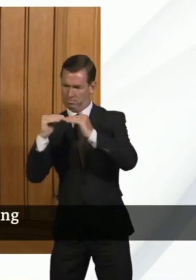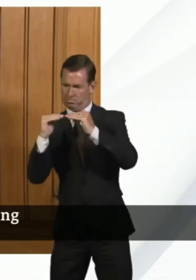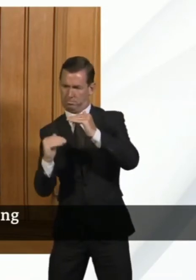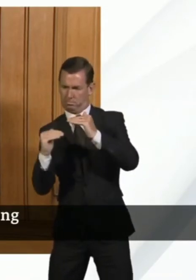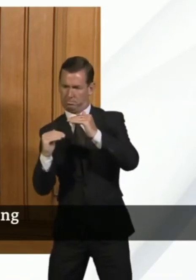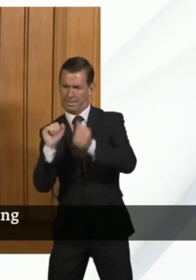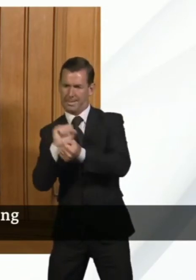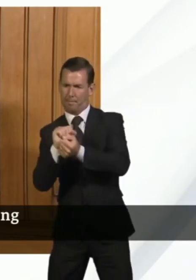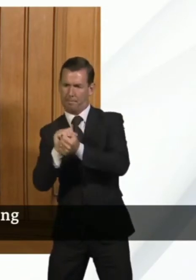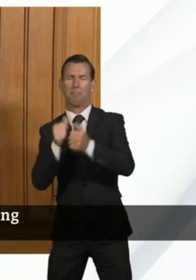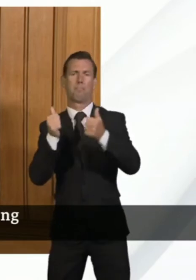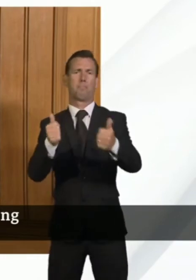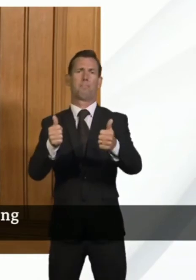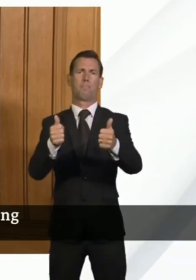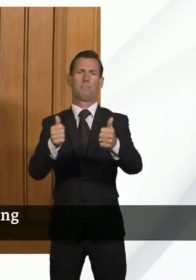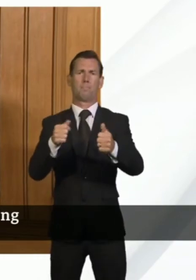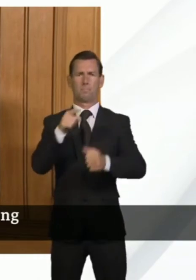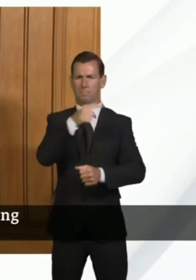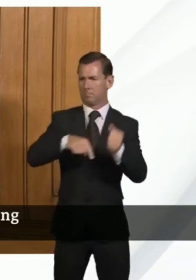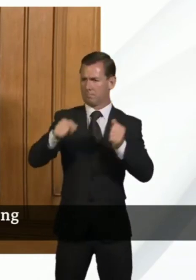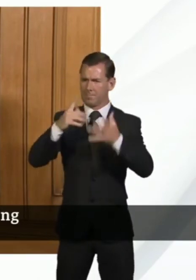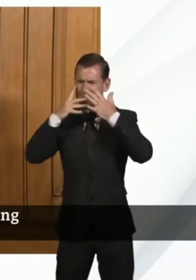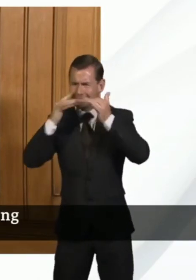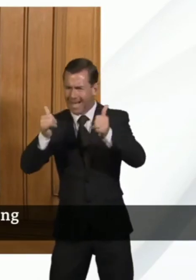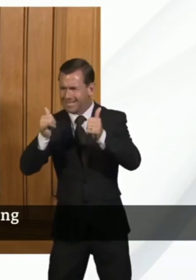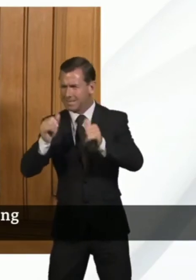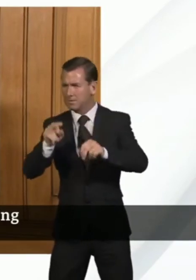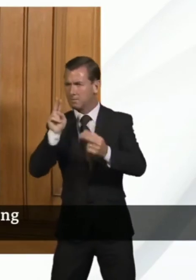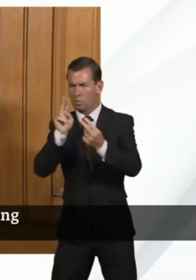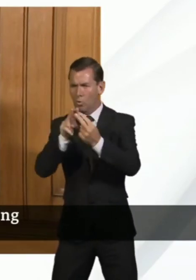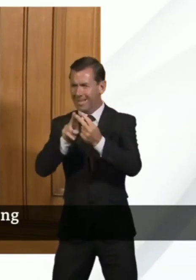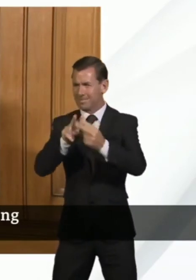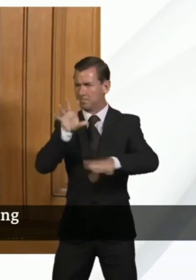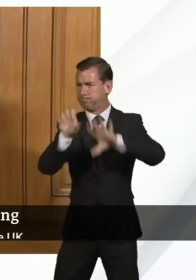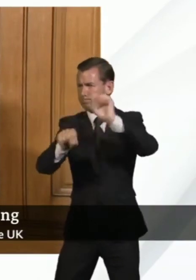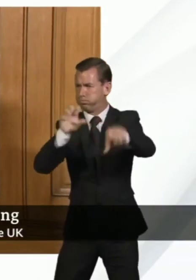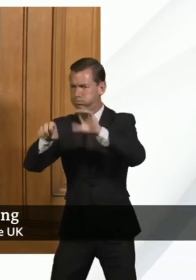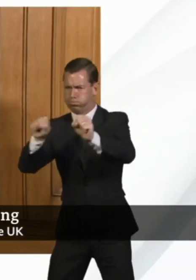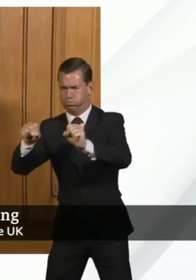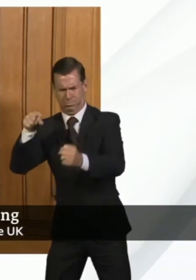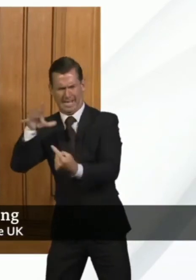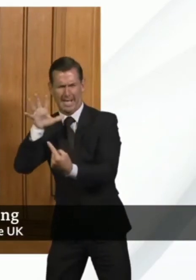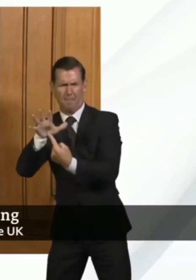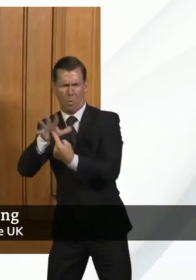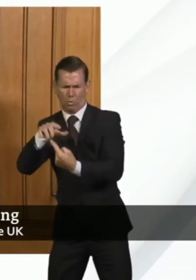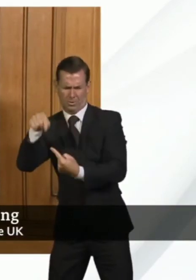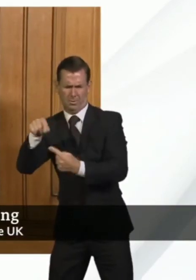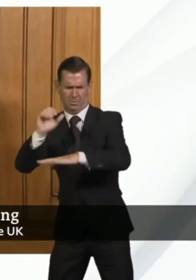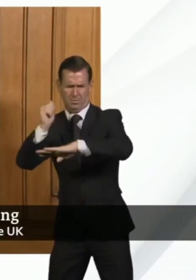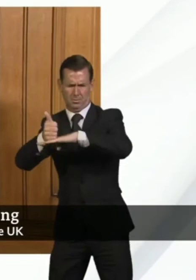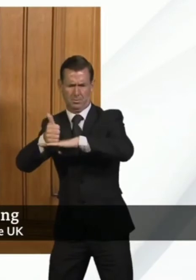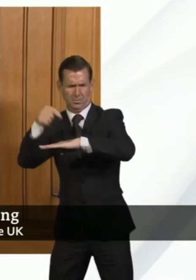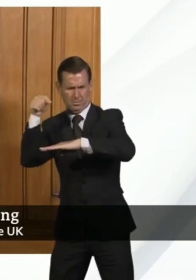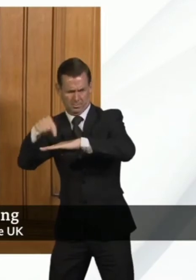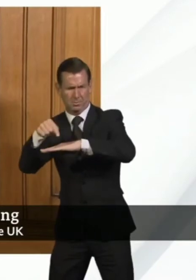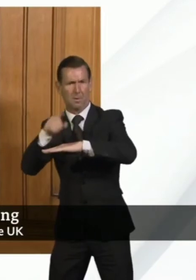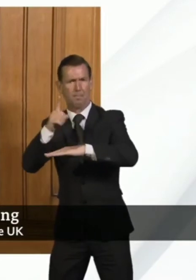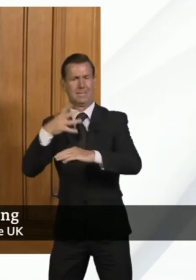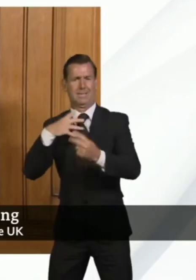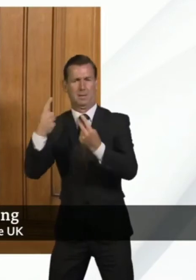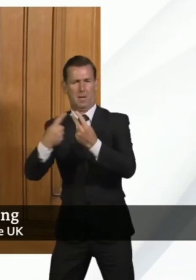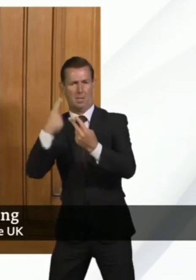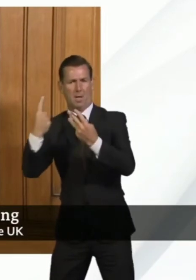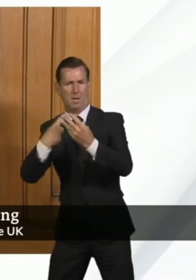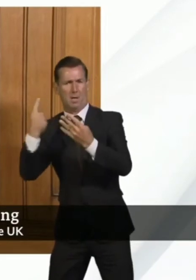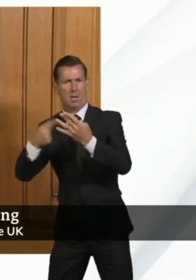track and trace, yes, very important. But it's just one of the measures that we will need to keep in place going forward to